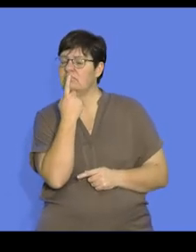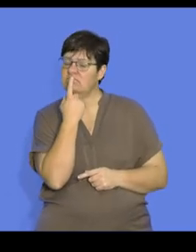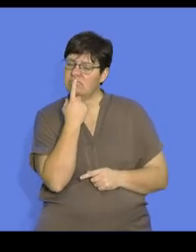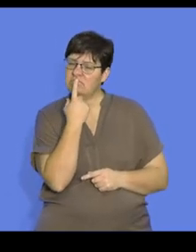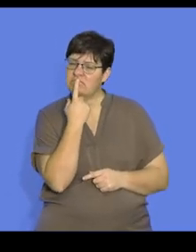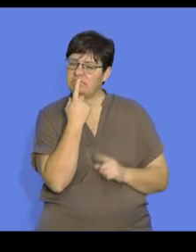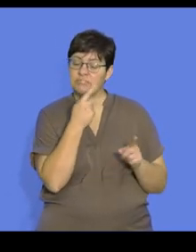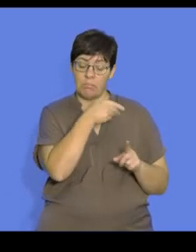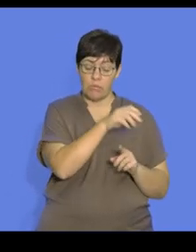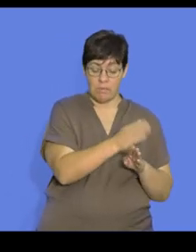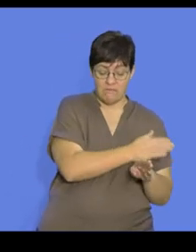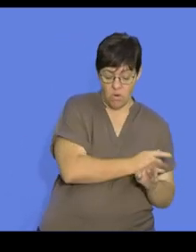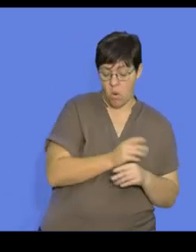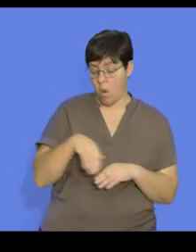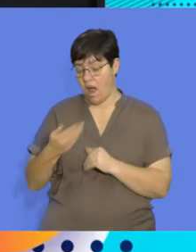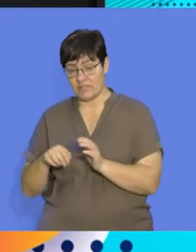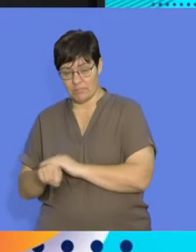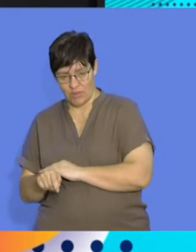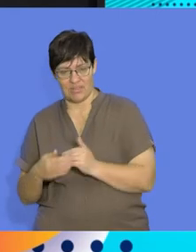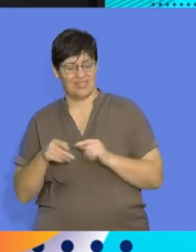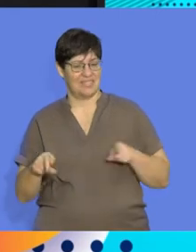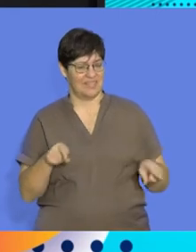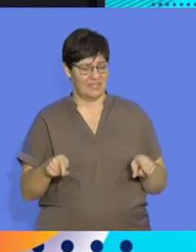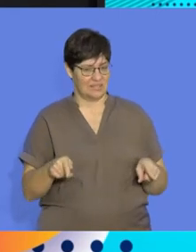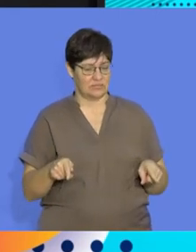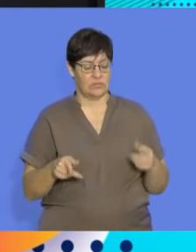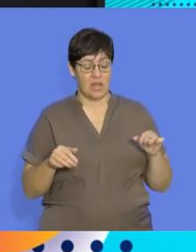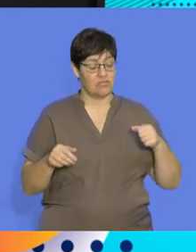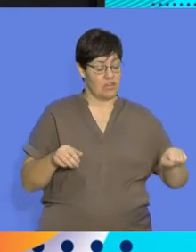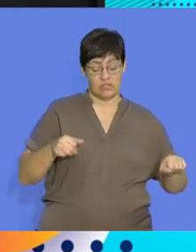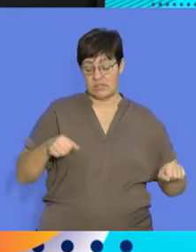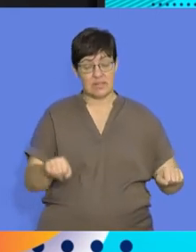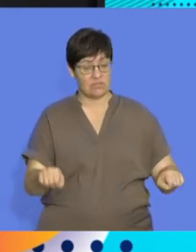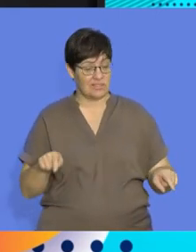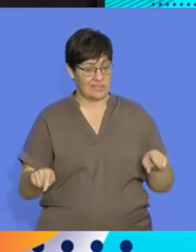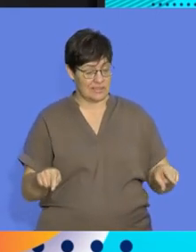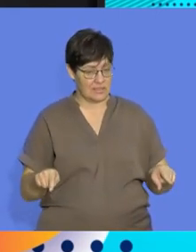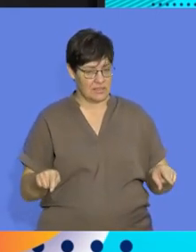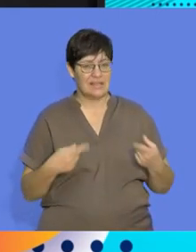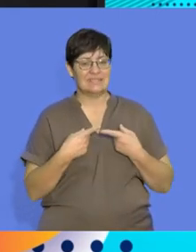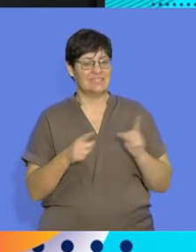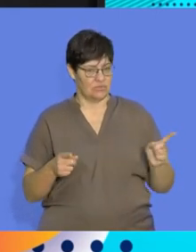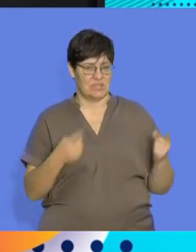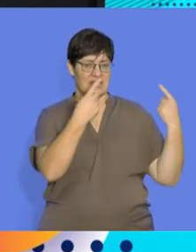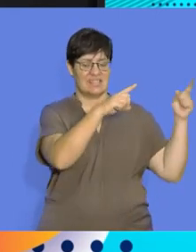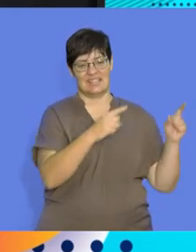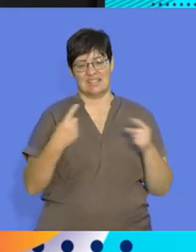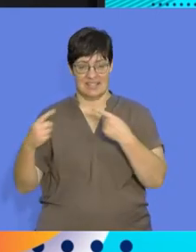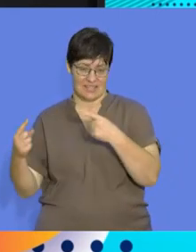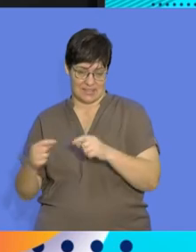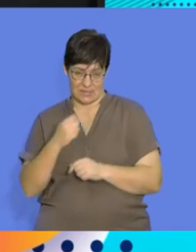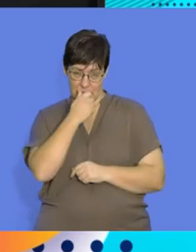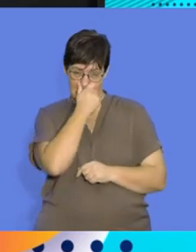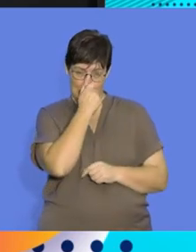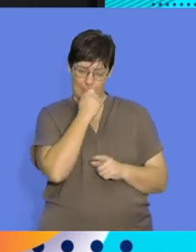survival of a species. And so these techniques or these strategies allow often different successes in terms of